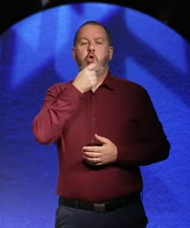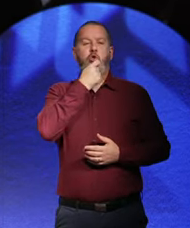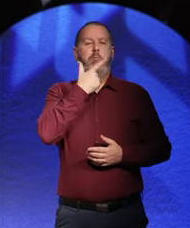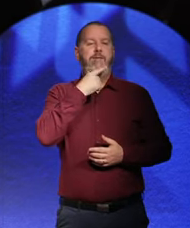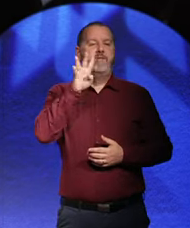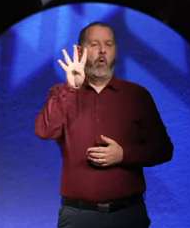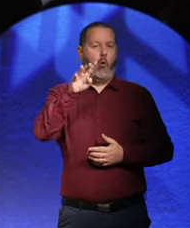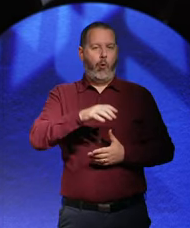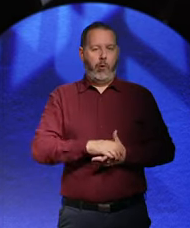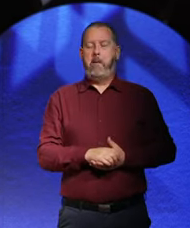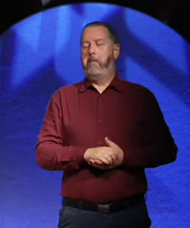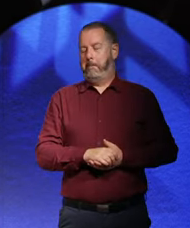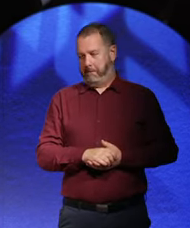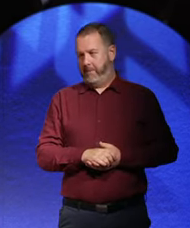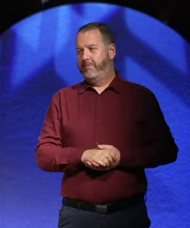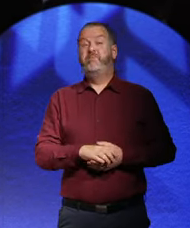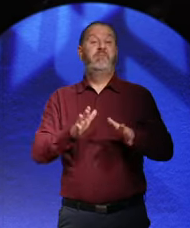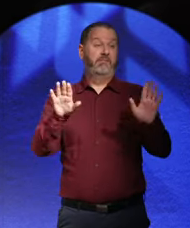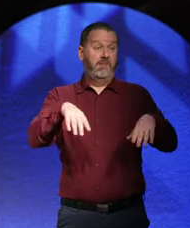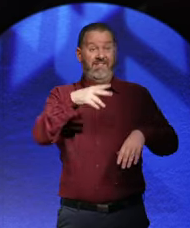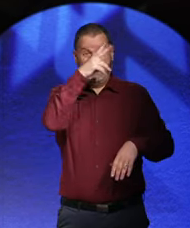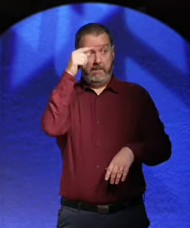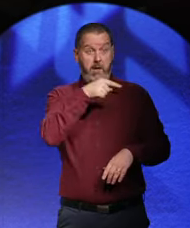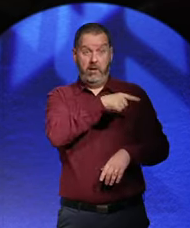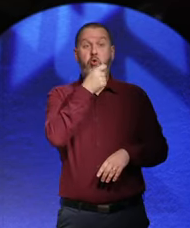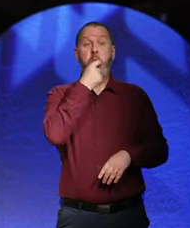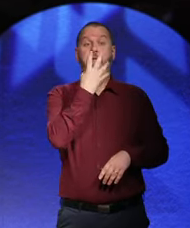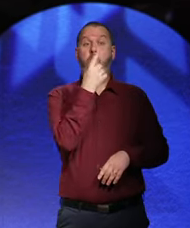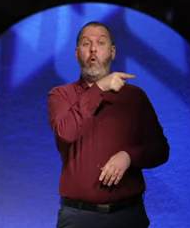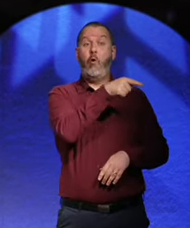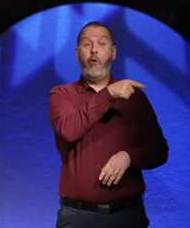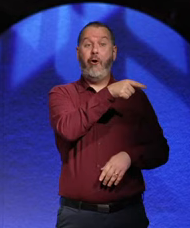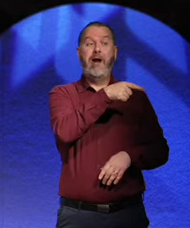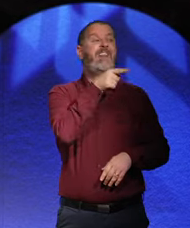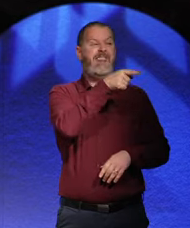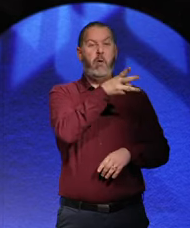Dublin Four. Right. Dublin Four, that's going Nazi.